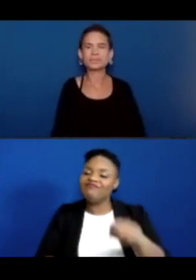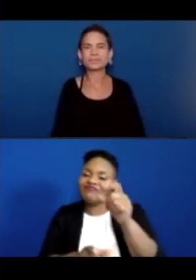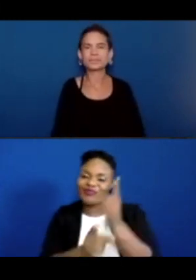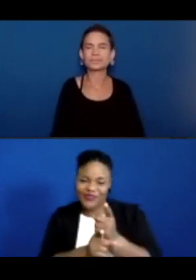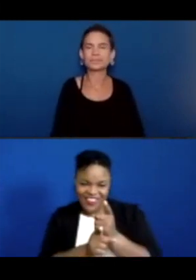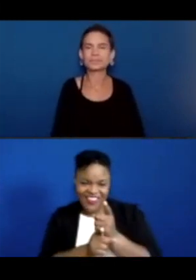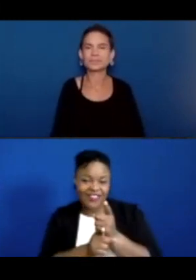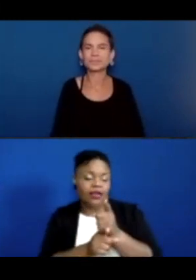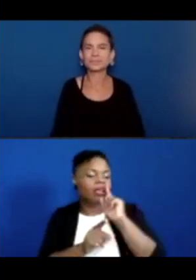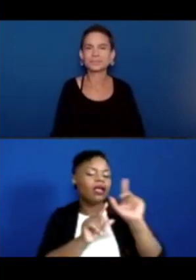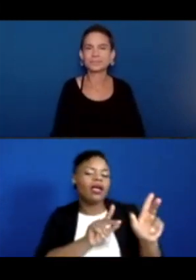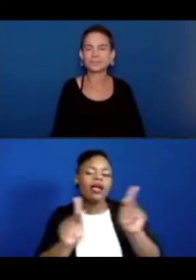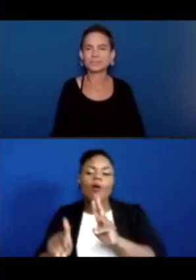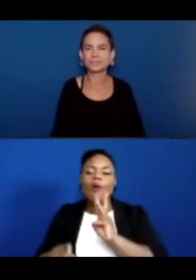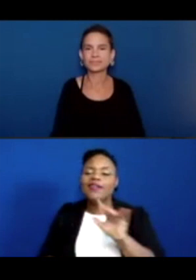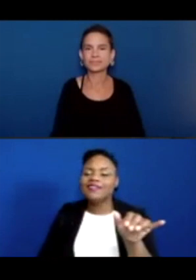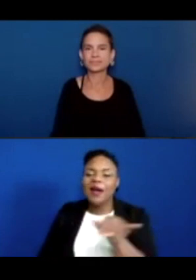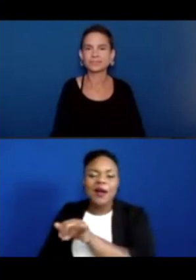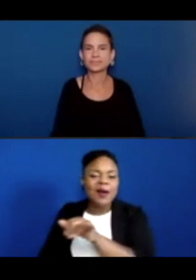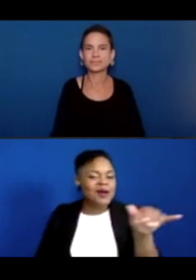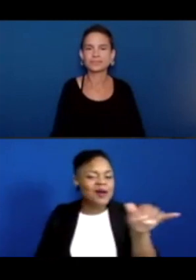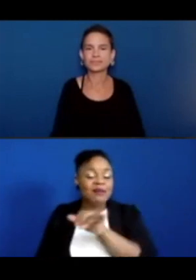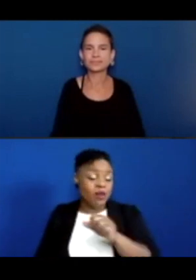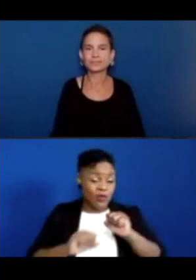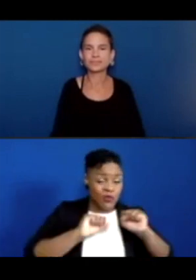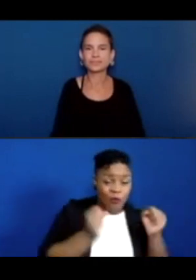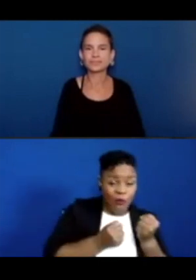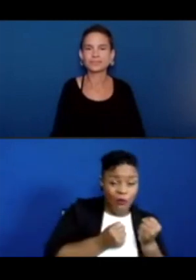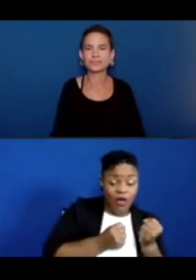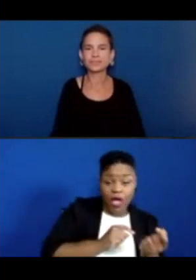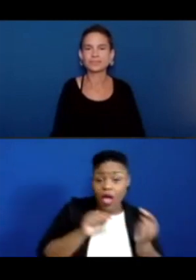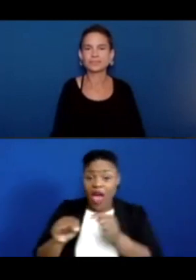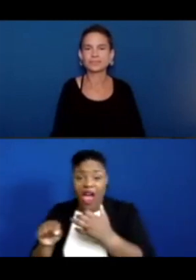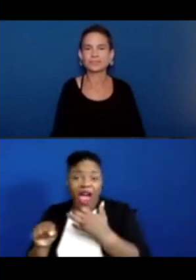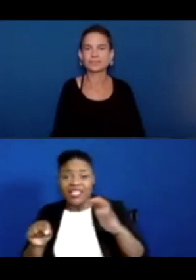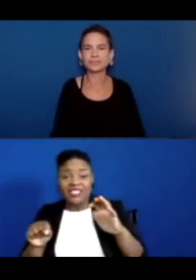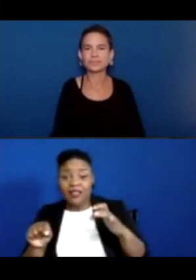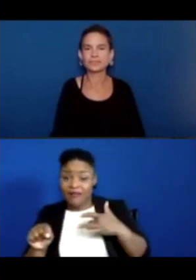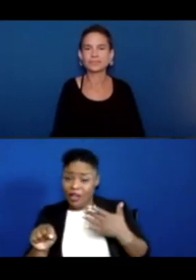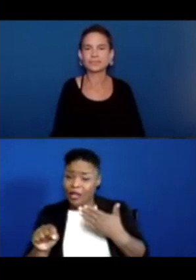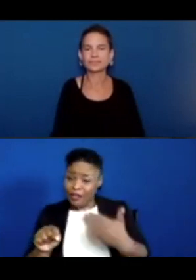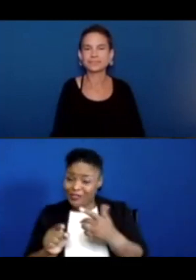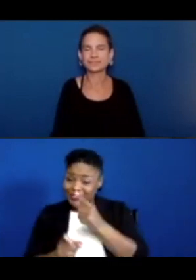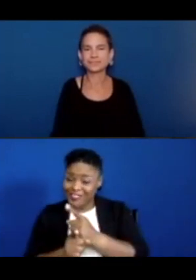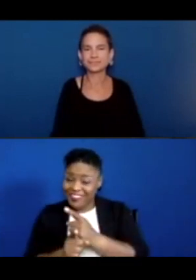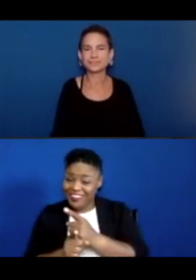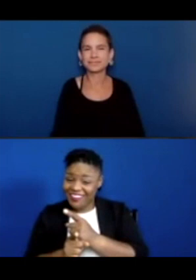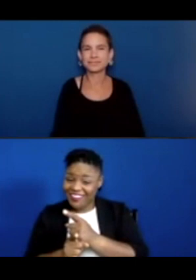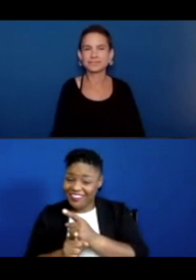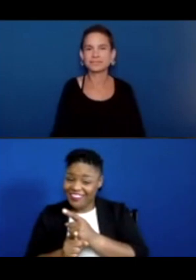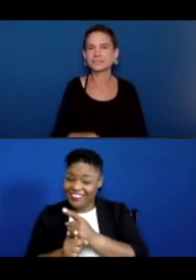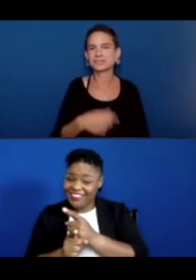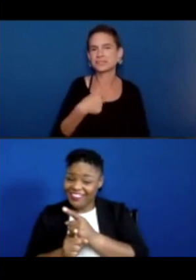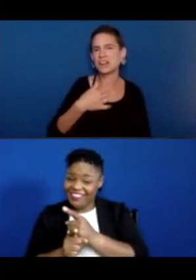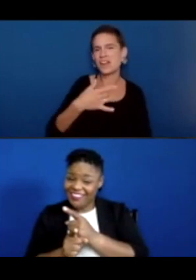We go from cold, cold, cold. If you were to go to hot, it feels really good. Sometimes when we're in air conditioning. I feel good. This